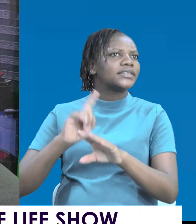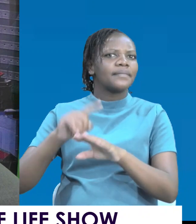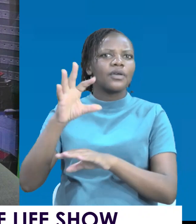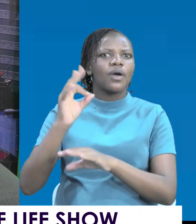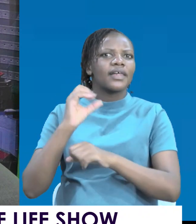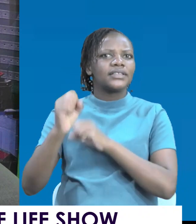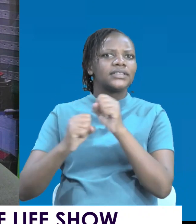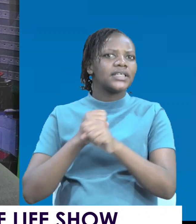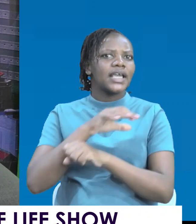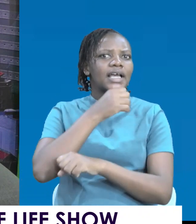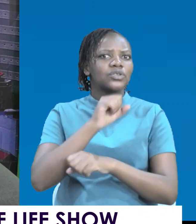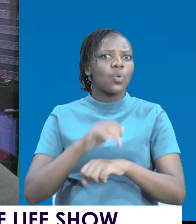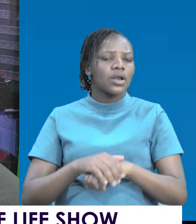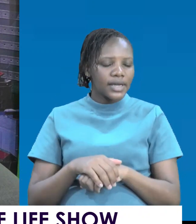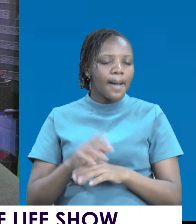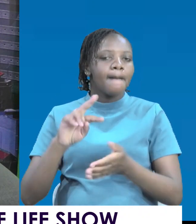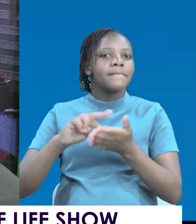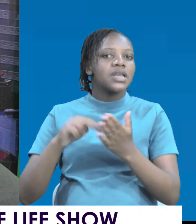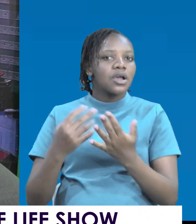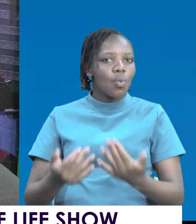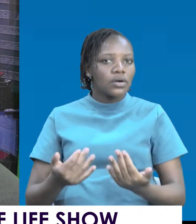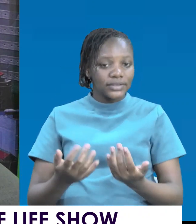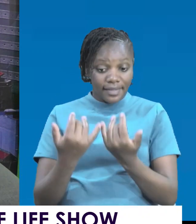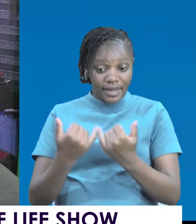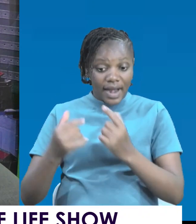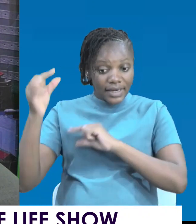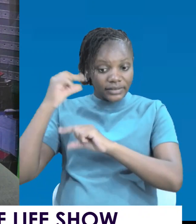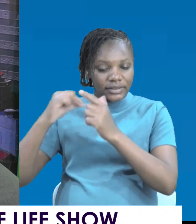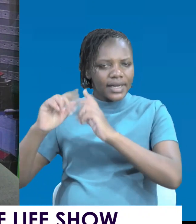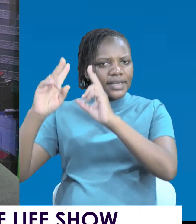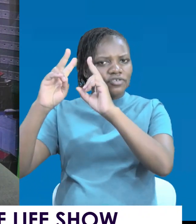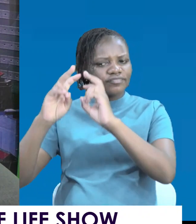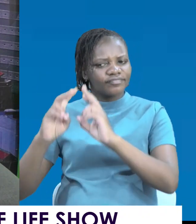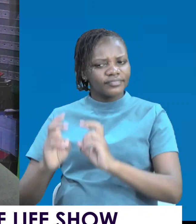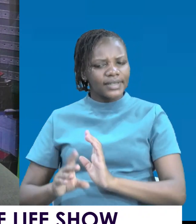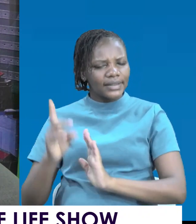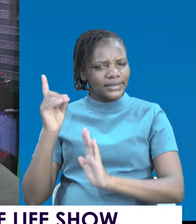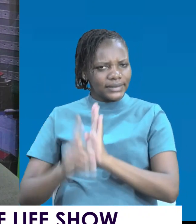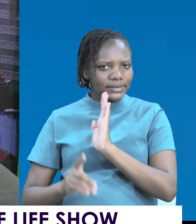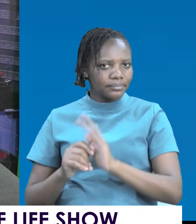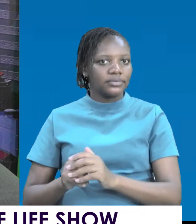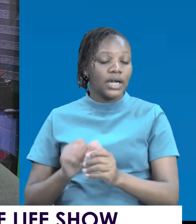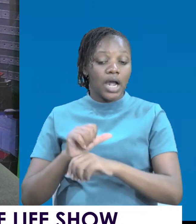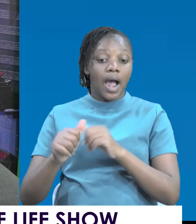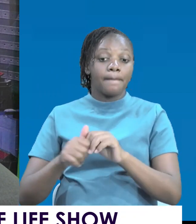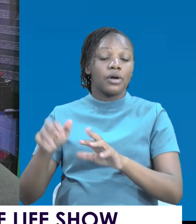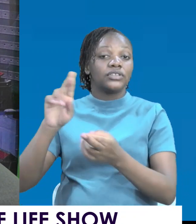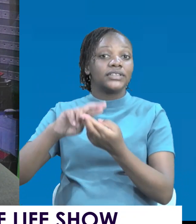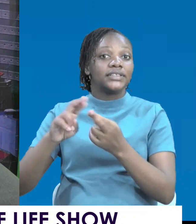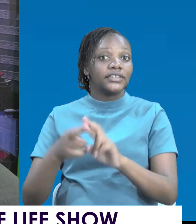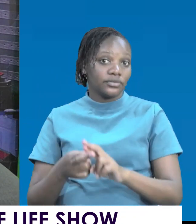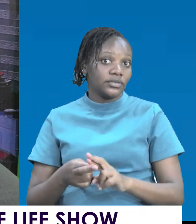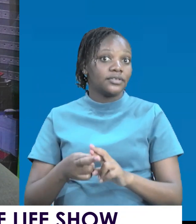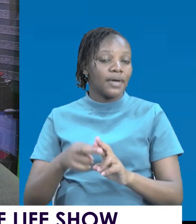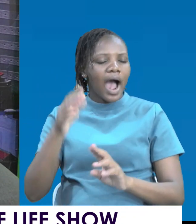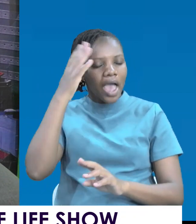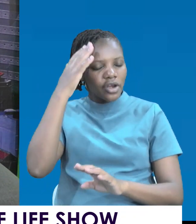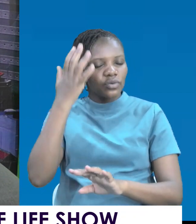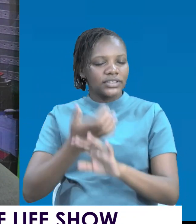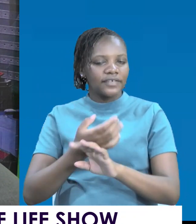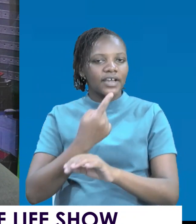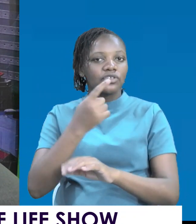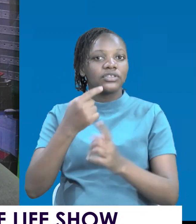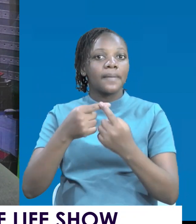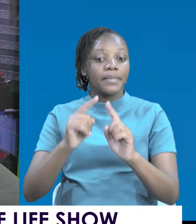These are people who have explored relationships, how difficult it is for me to say it. But